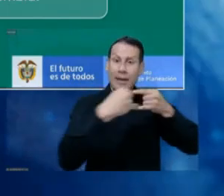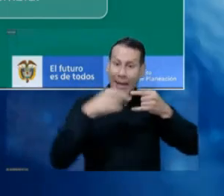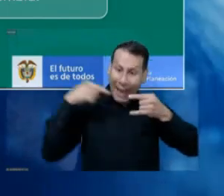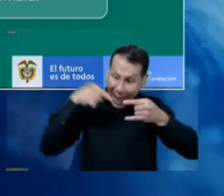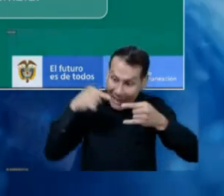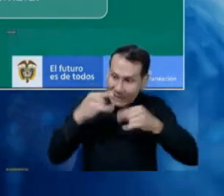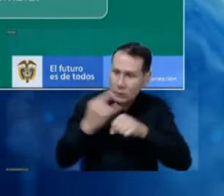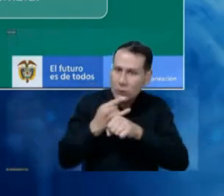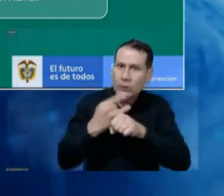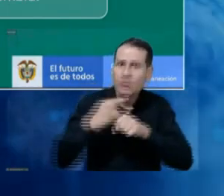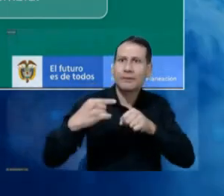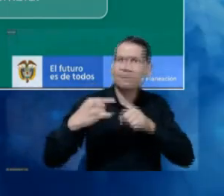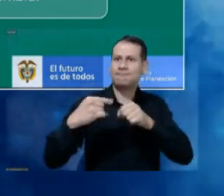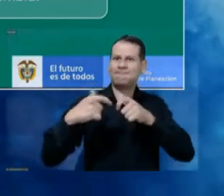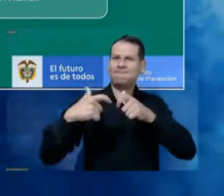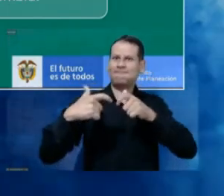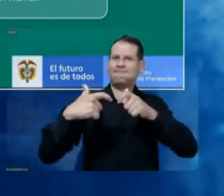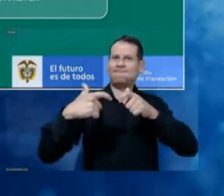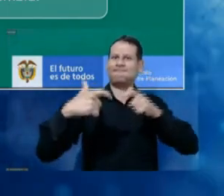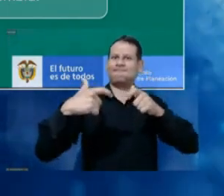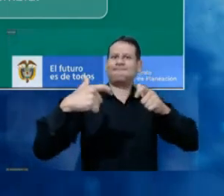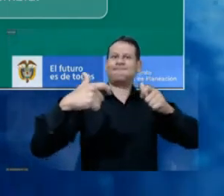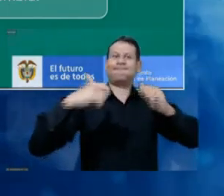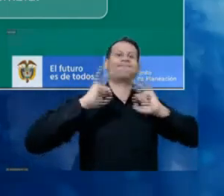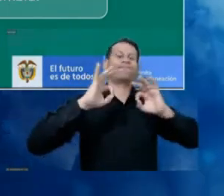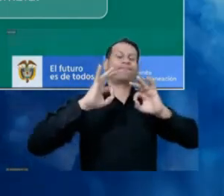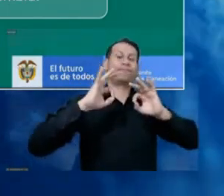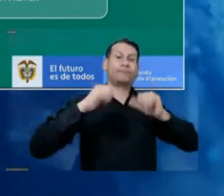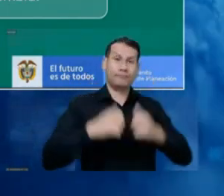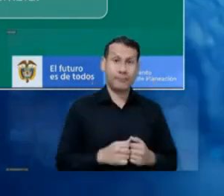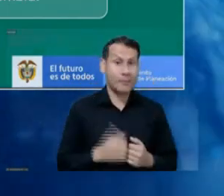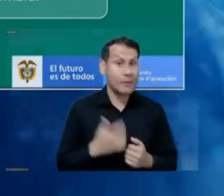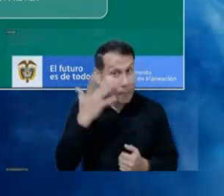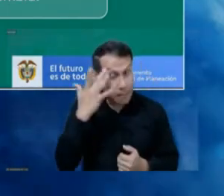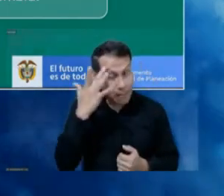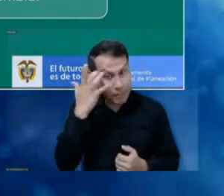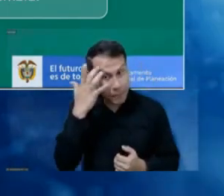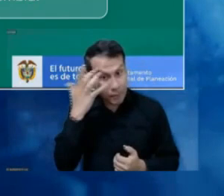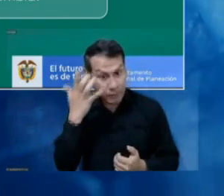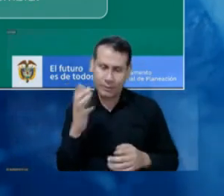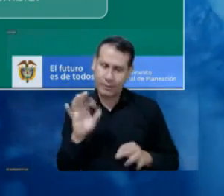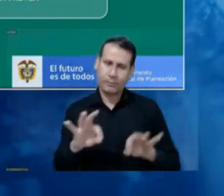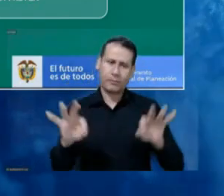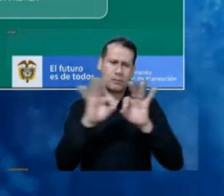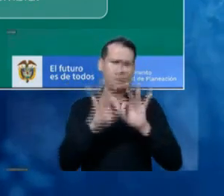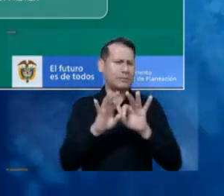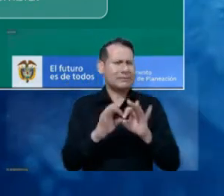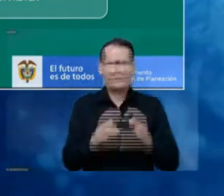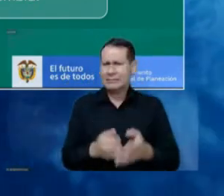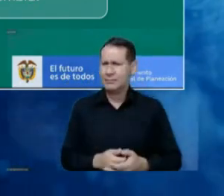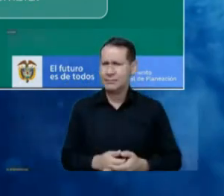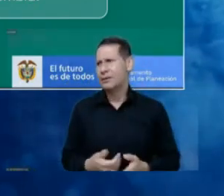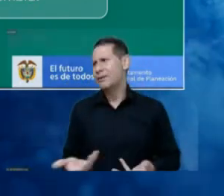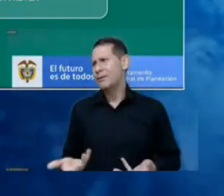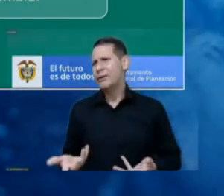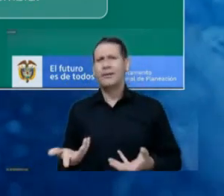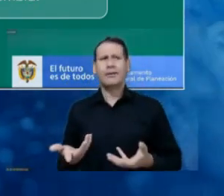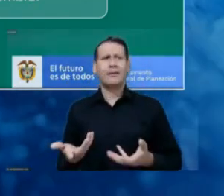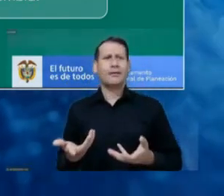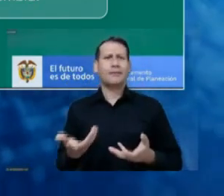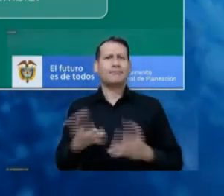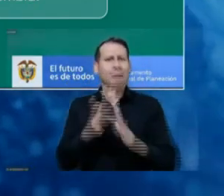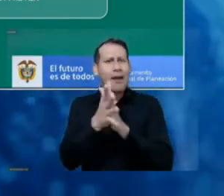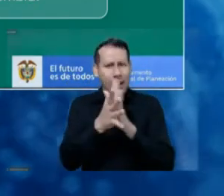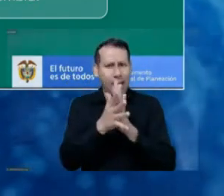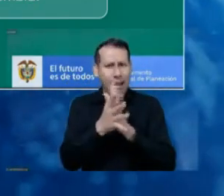Why? Well, because everything I've been telling you that is quite relevant in these days. If we don't lay down the